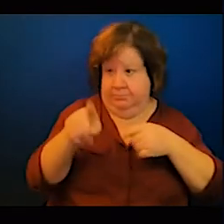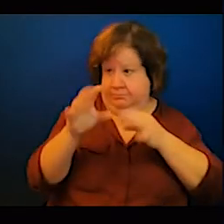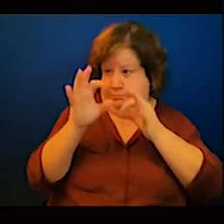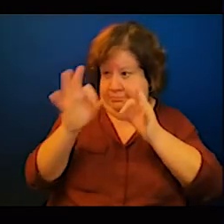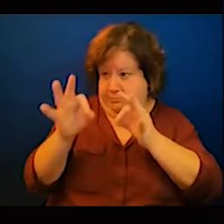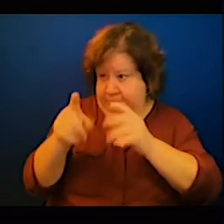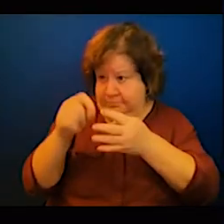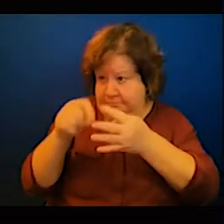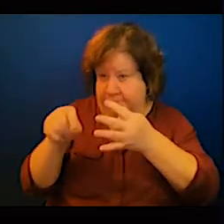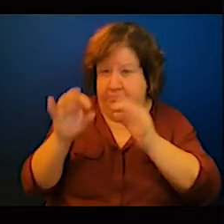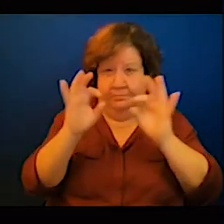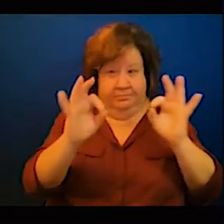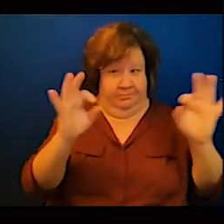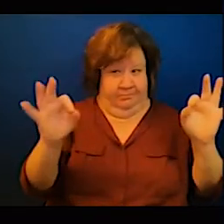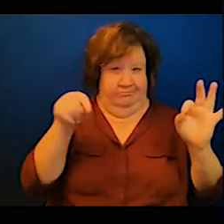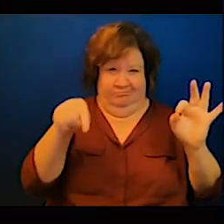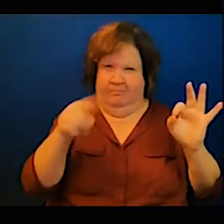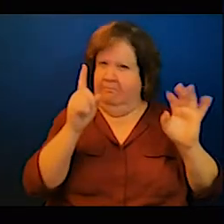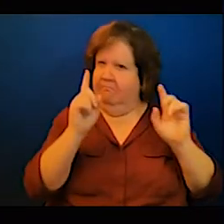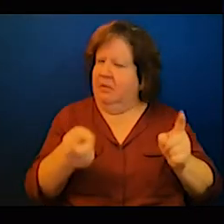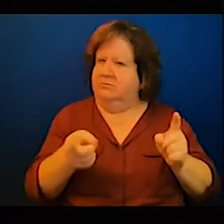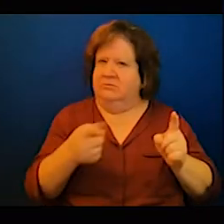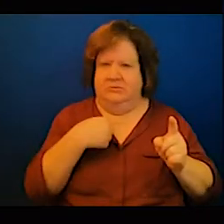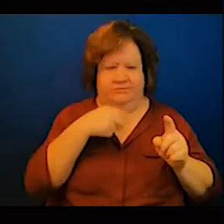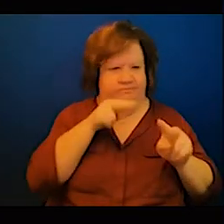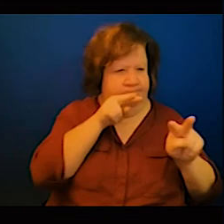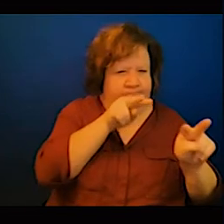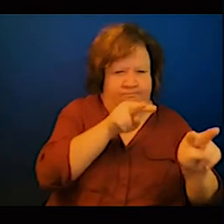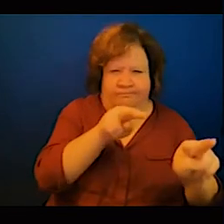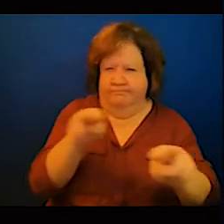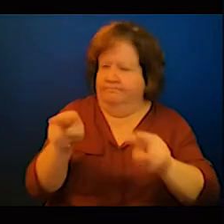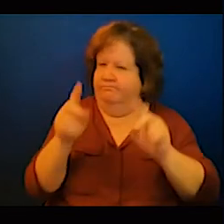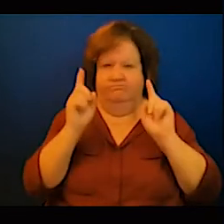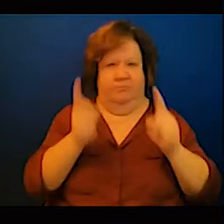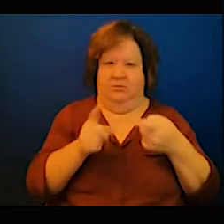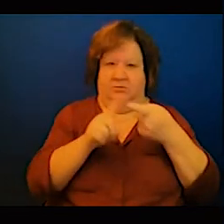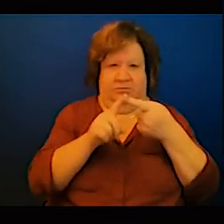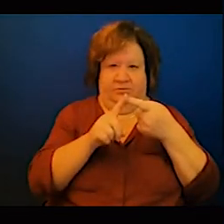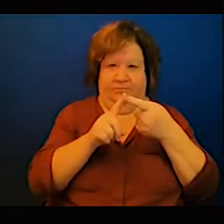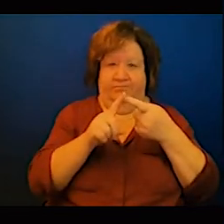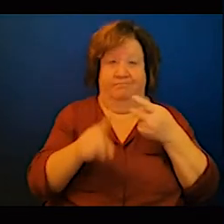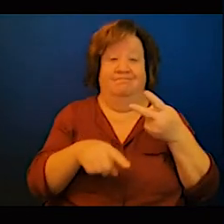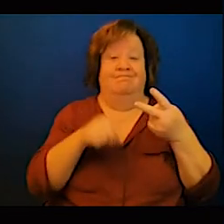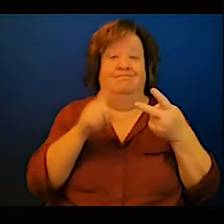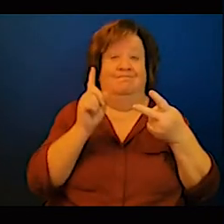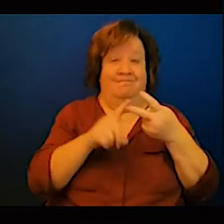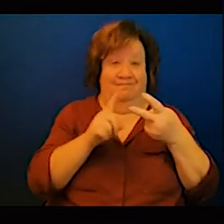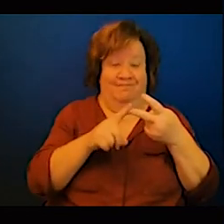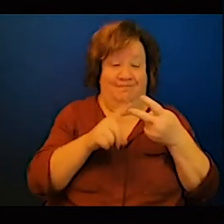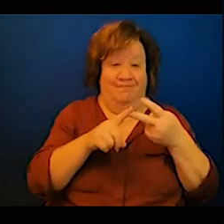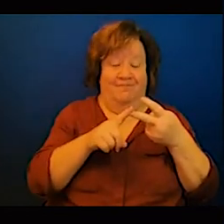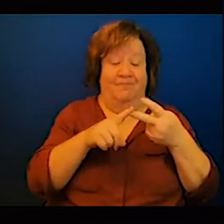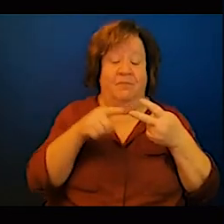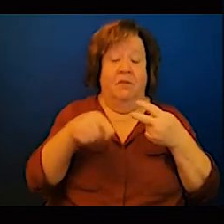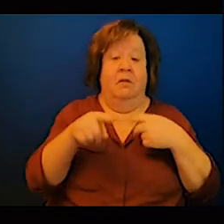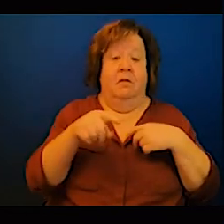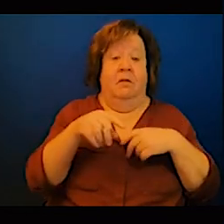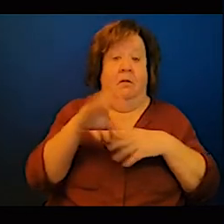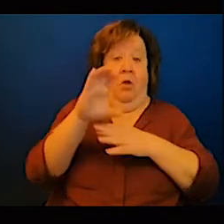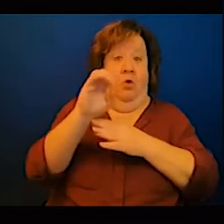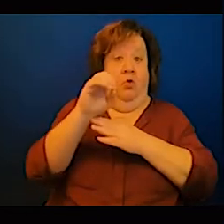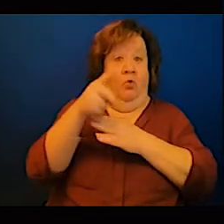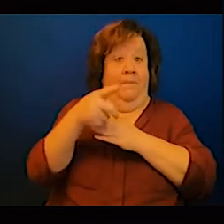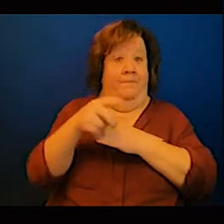a post COP26 clear and concise action plan focusing on two major things one